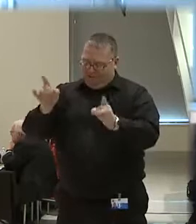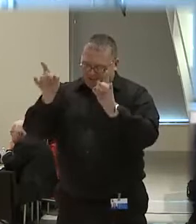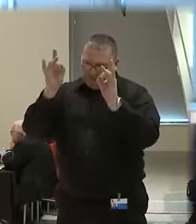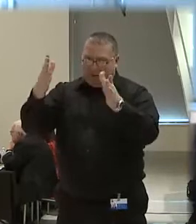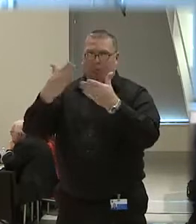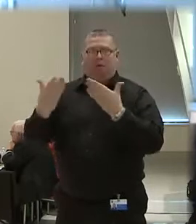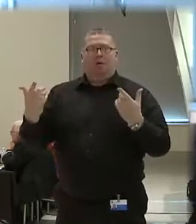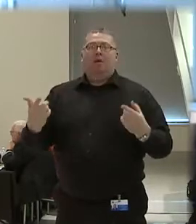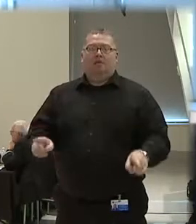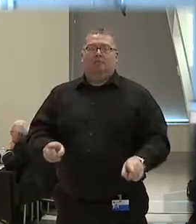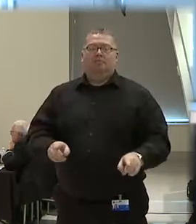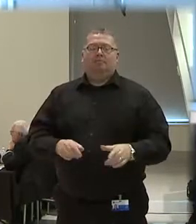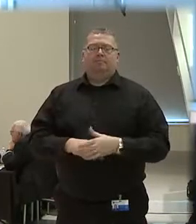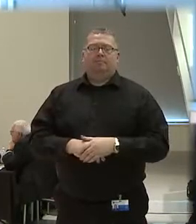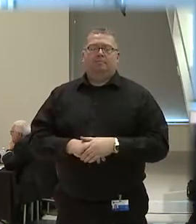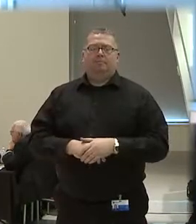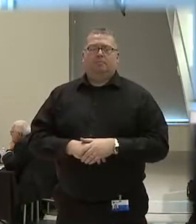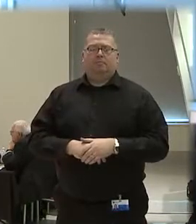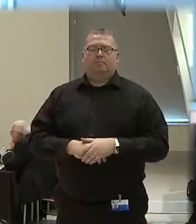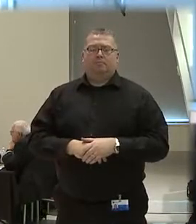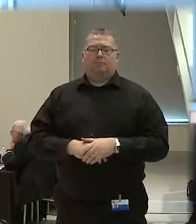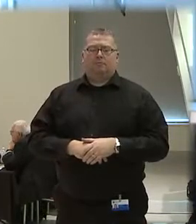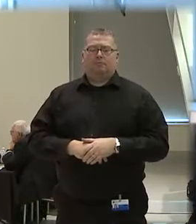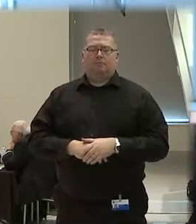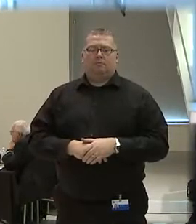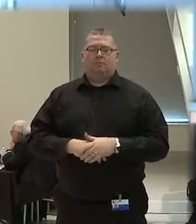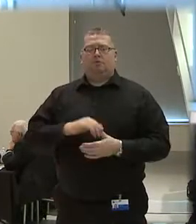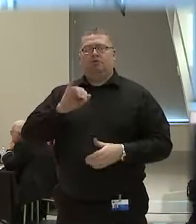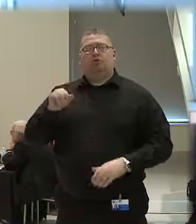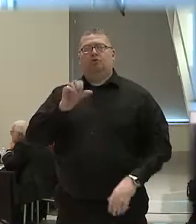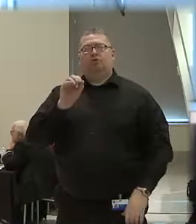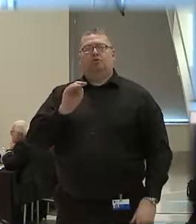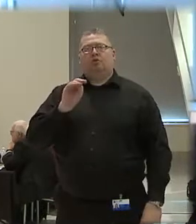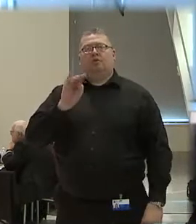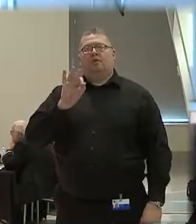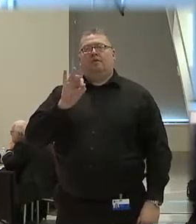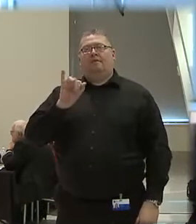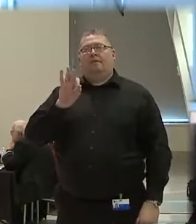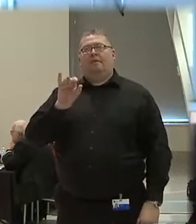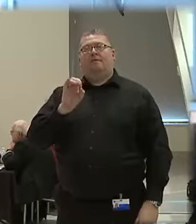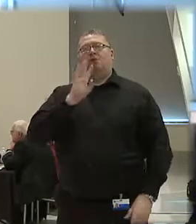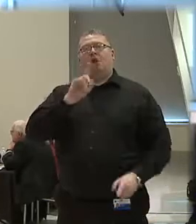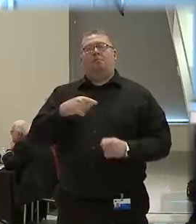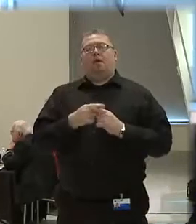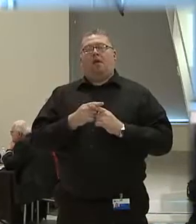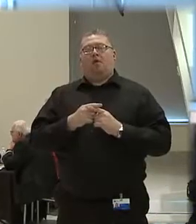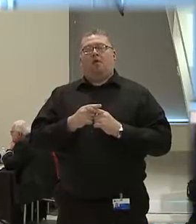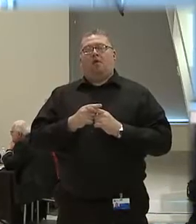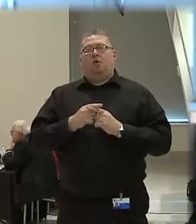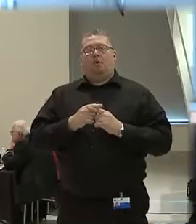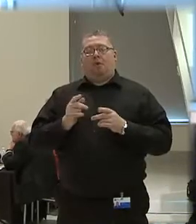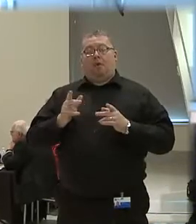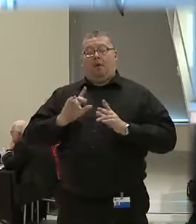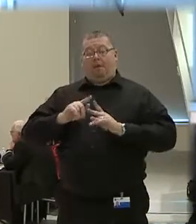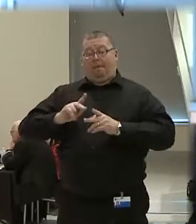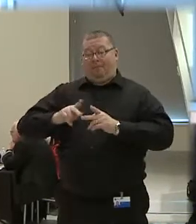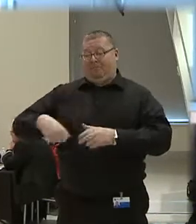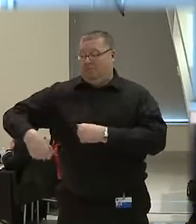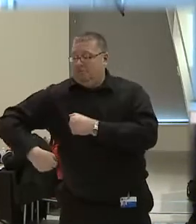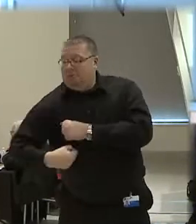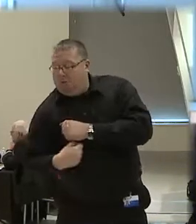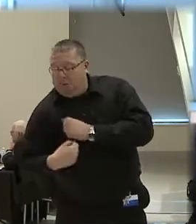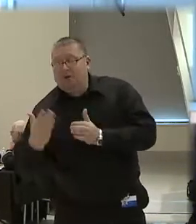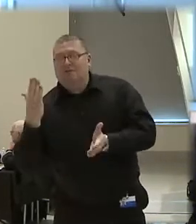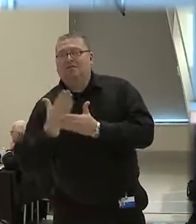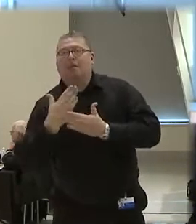tragedy. And, you know, Jim Fife, again, talks about positional asphyxia and so forth. Terrible tragedy.